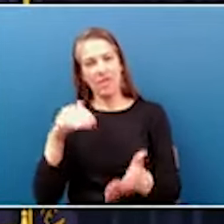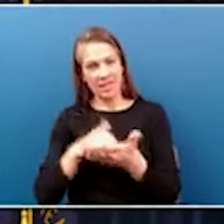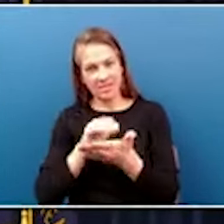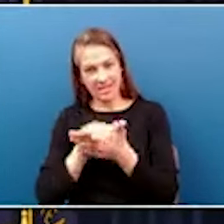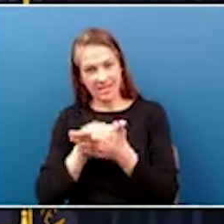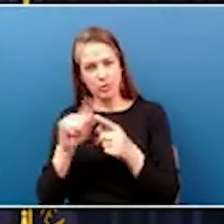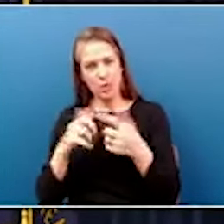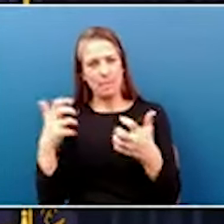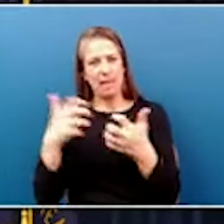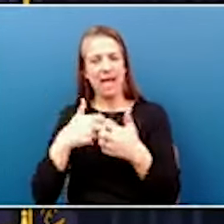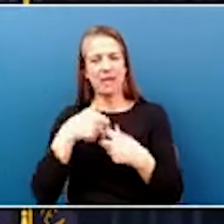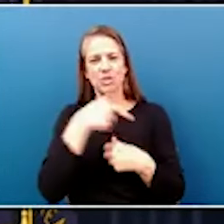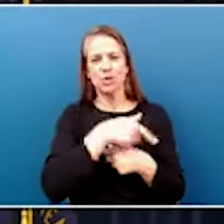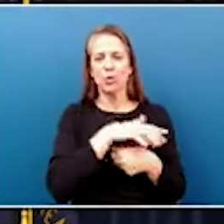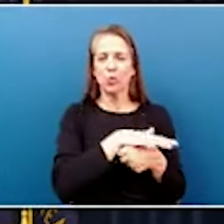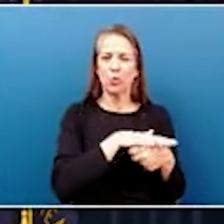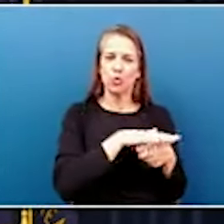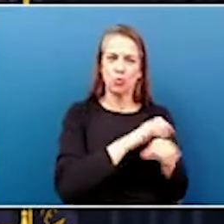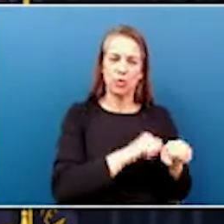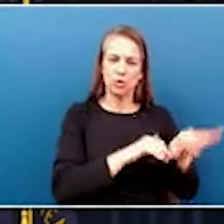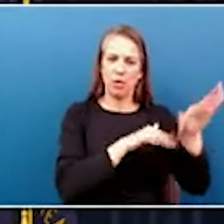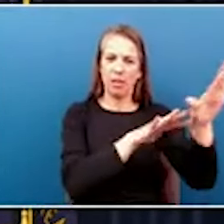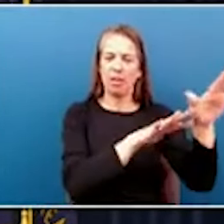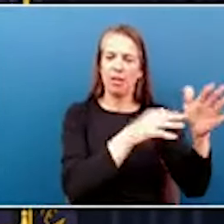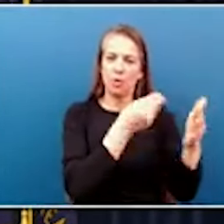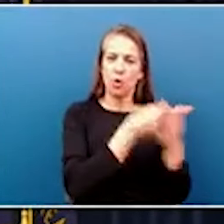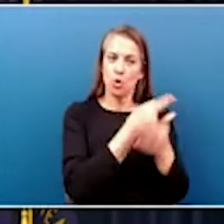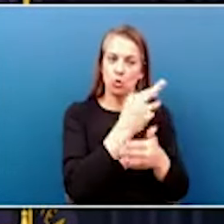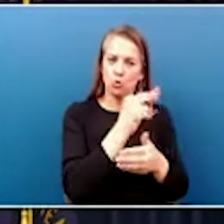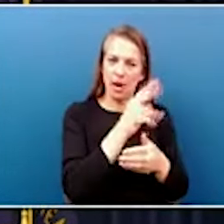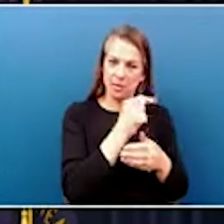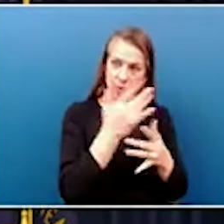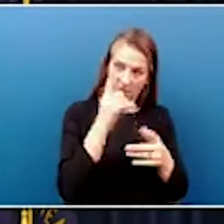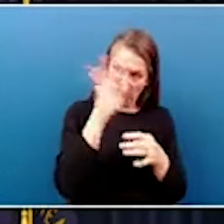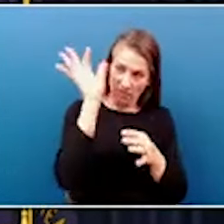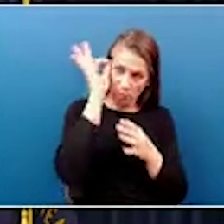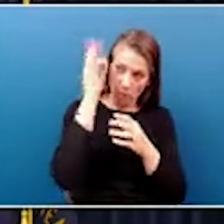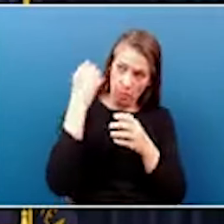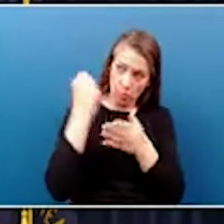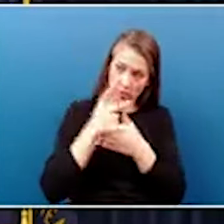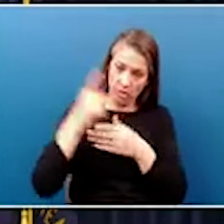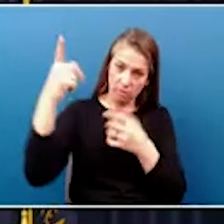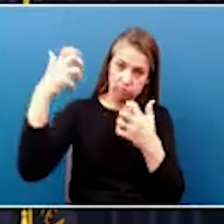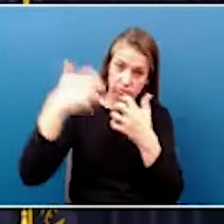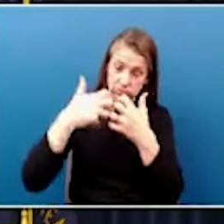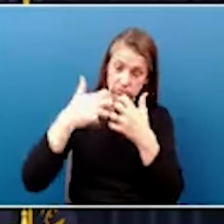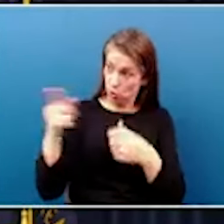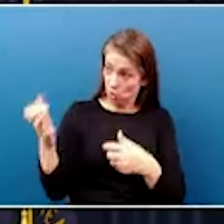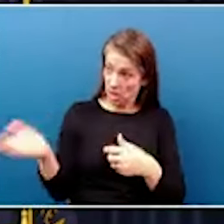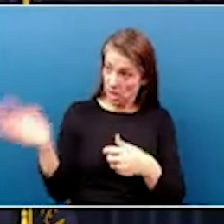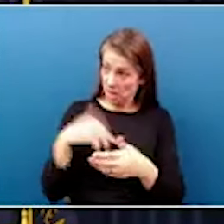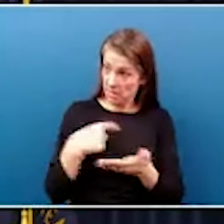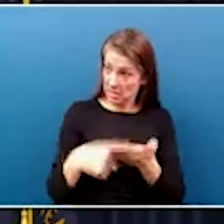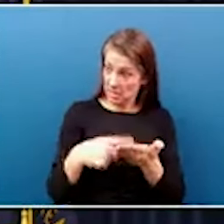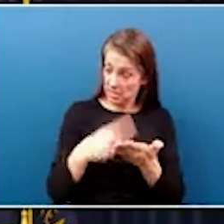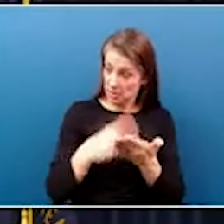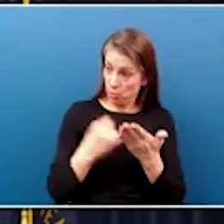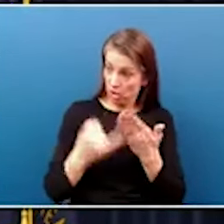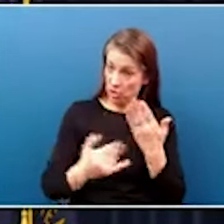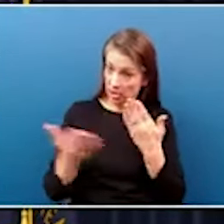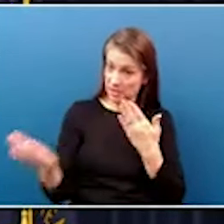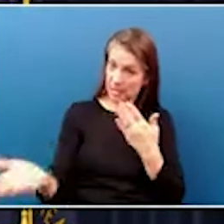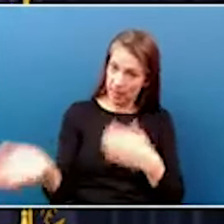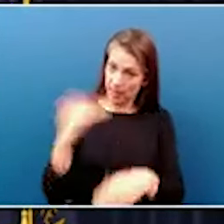Regional Commission grant that is still pending for federal approval. But Superintendent, do we have you? Do you want to come talk about the project real quick? Come on.